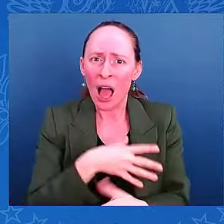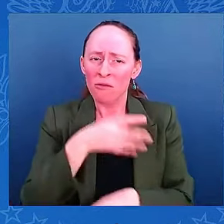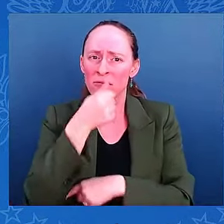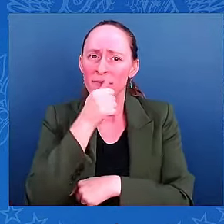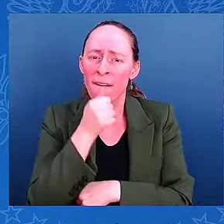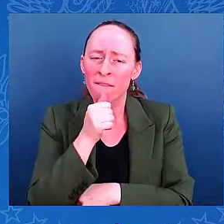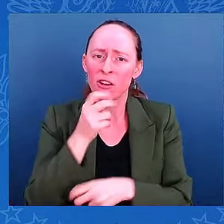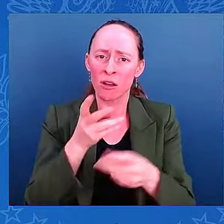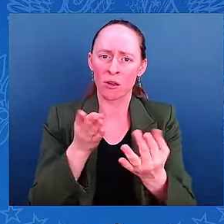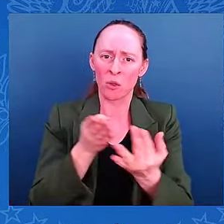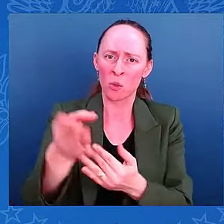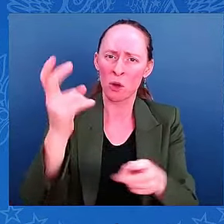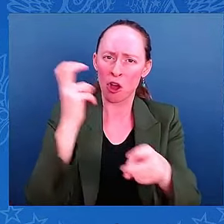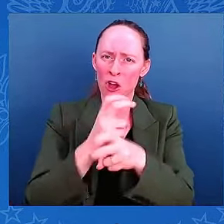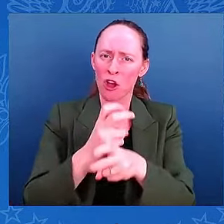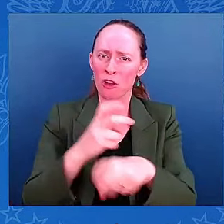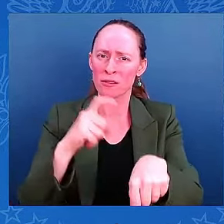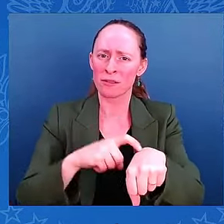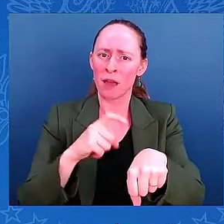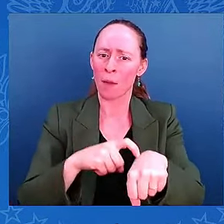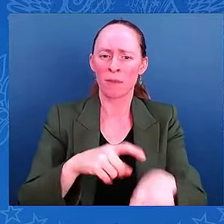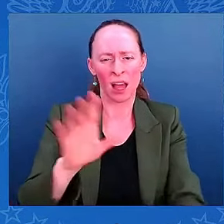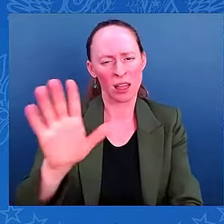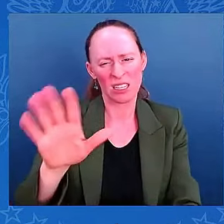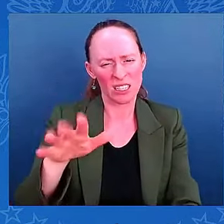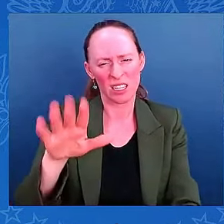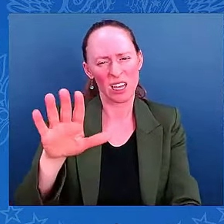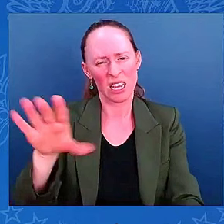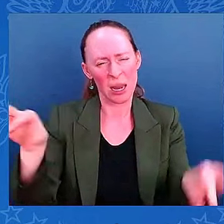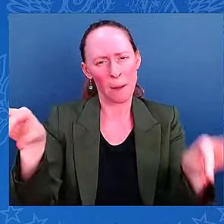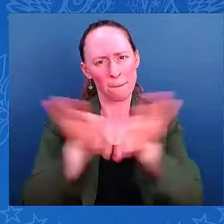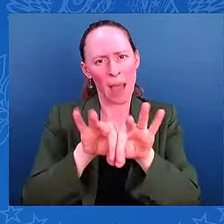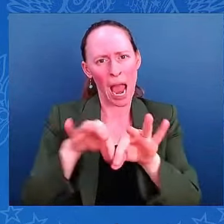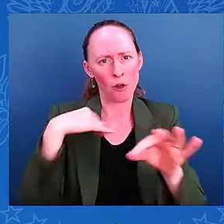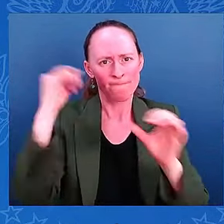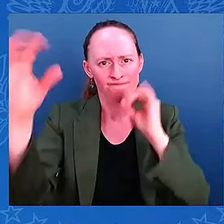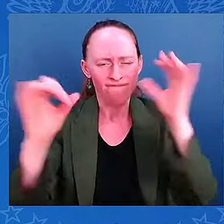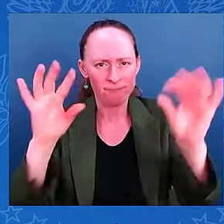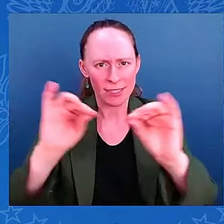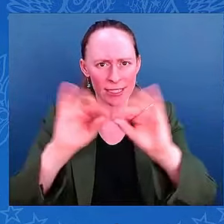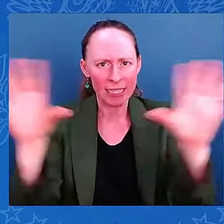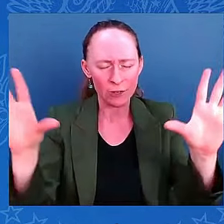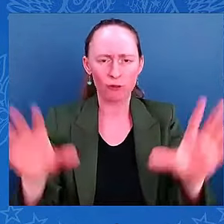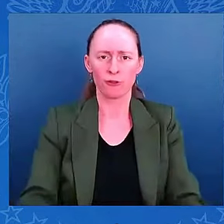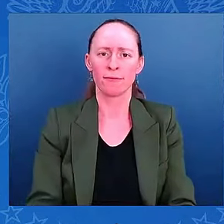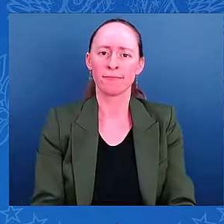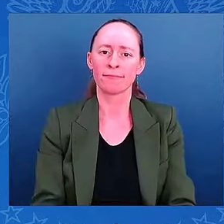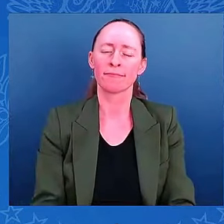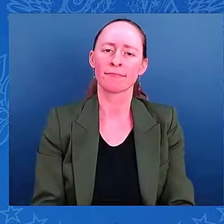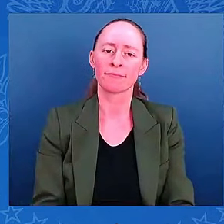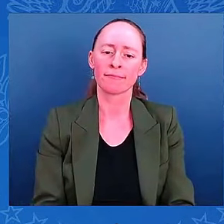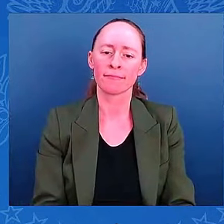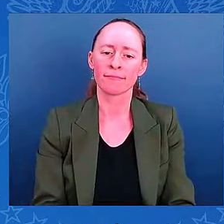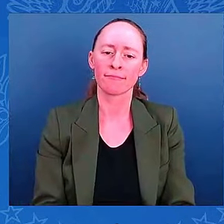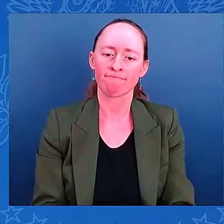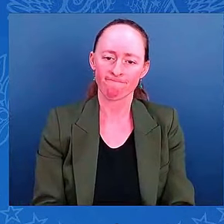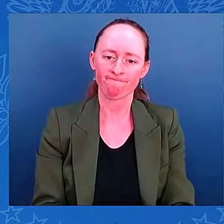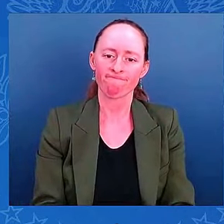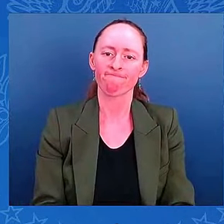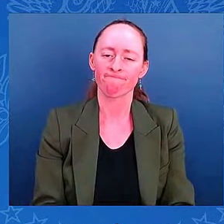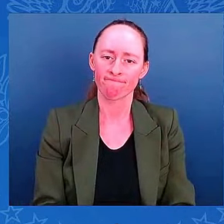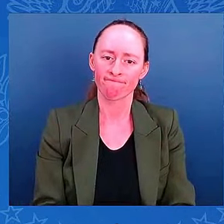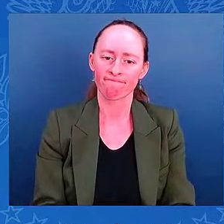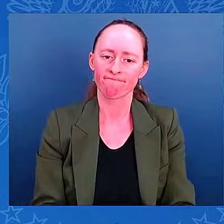very important for that reason. Thank you. Mr. Secretary, I want to thank you and the folks in your